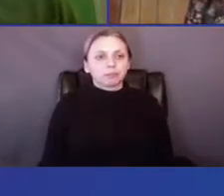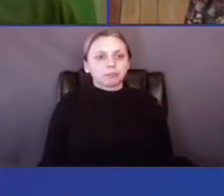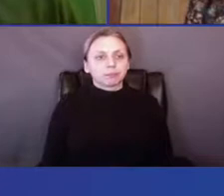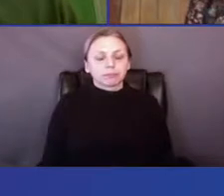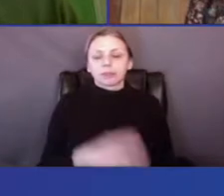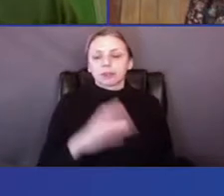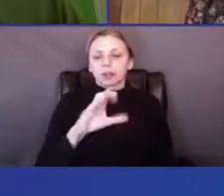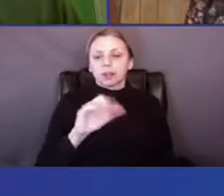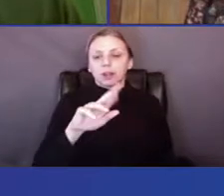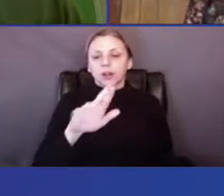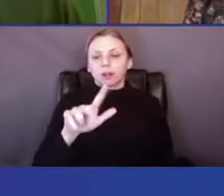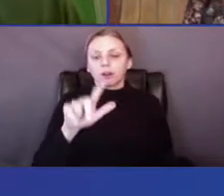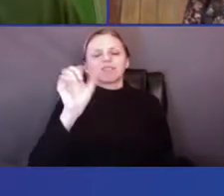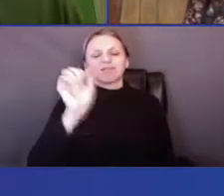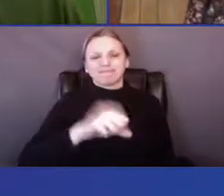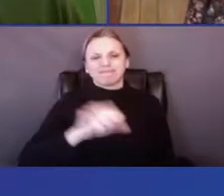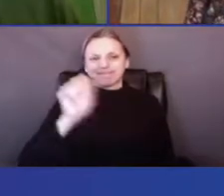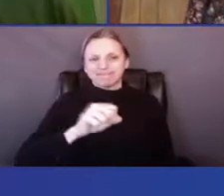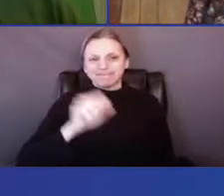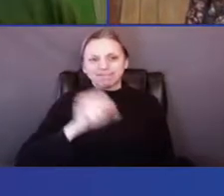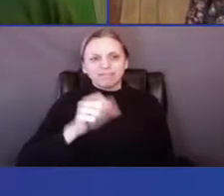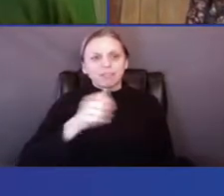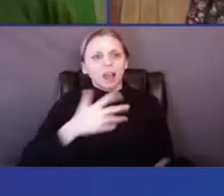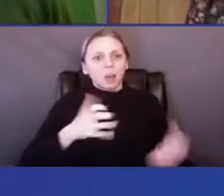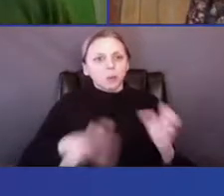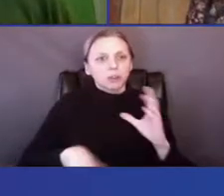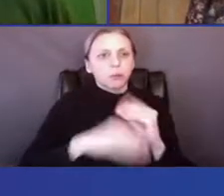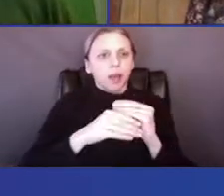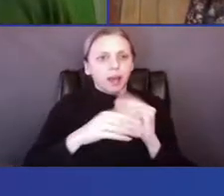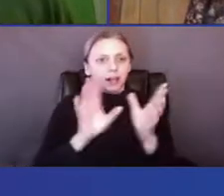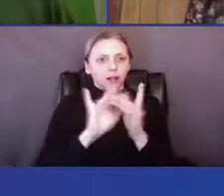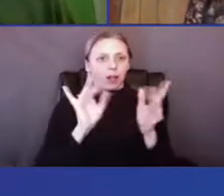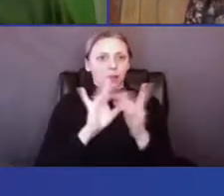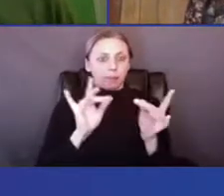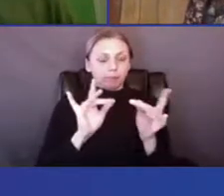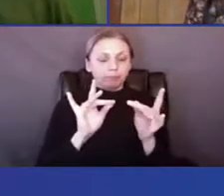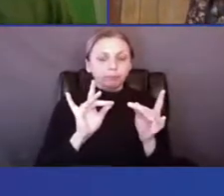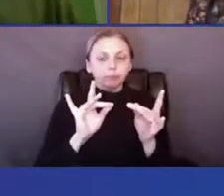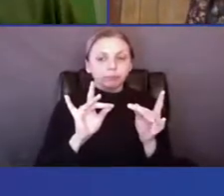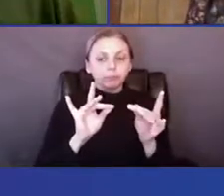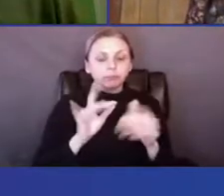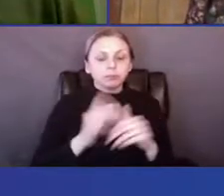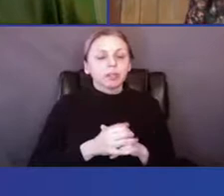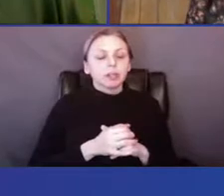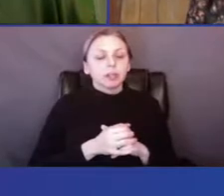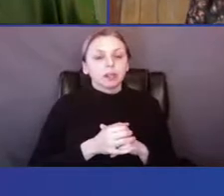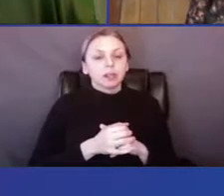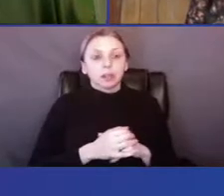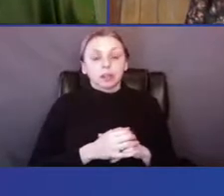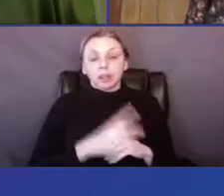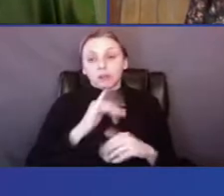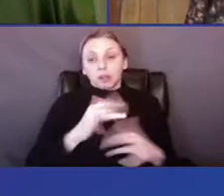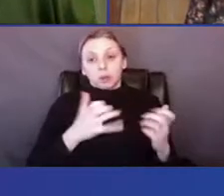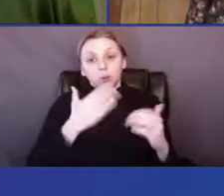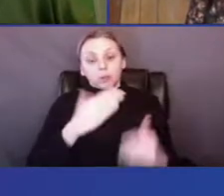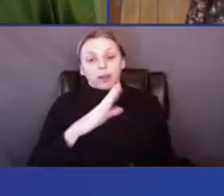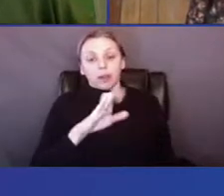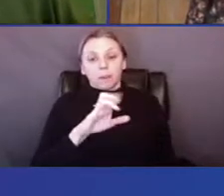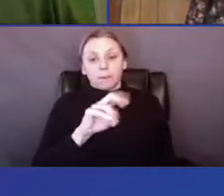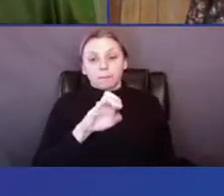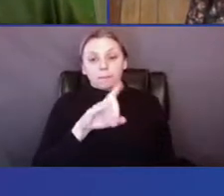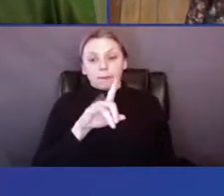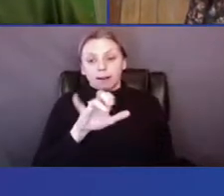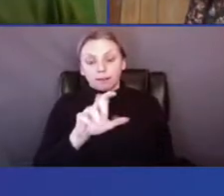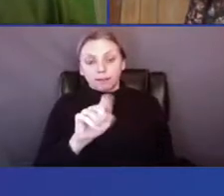Yeah. Um, I just wanted to comment. I really think, I, I really want to thank Benedict for his,